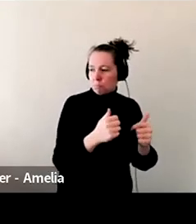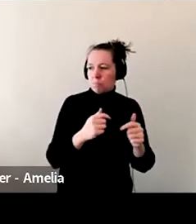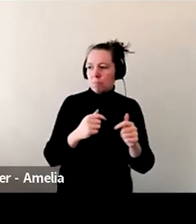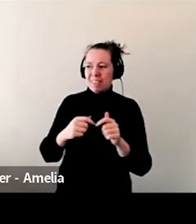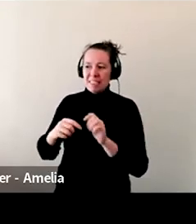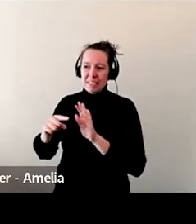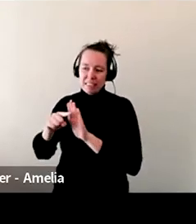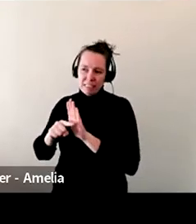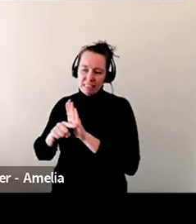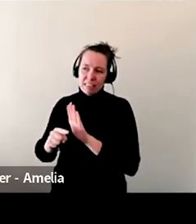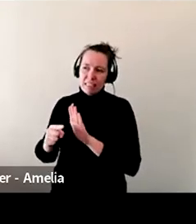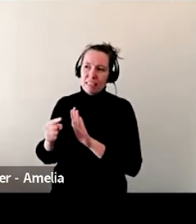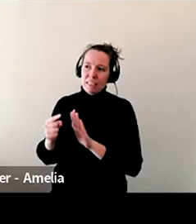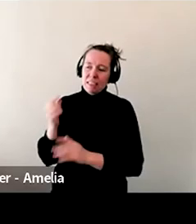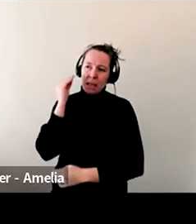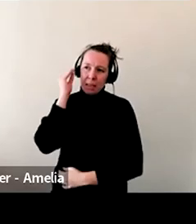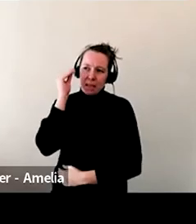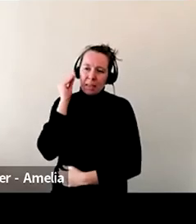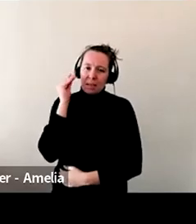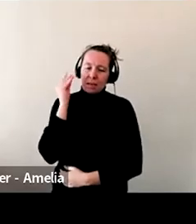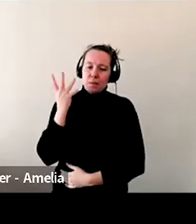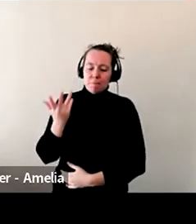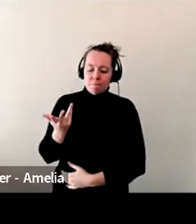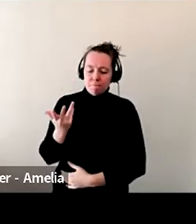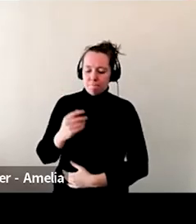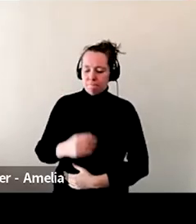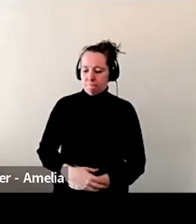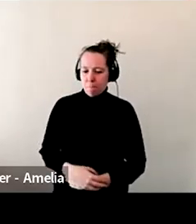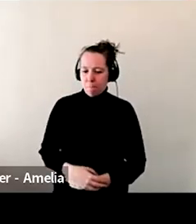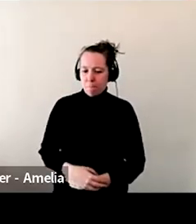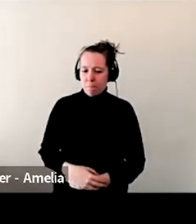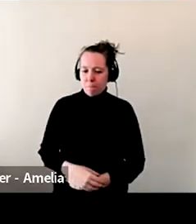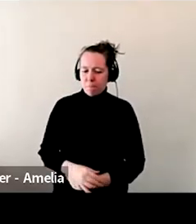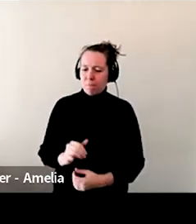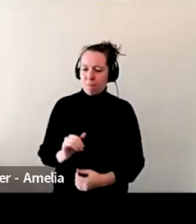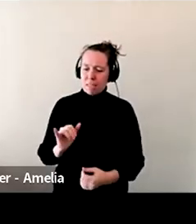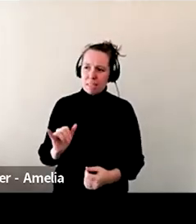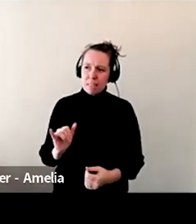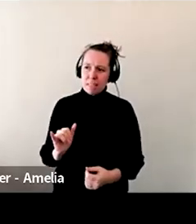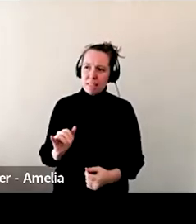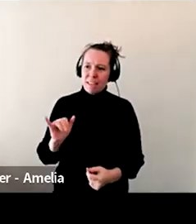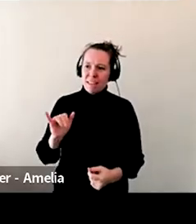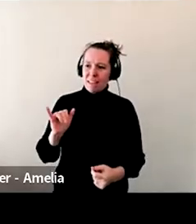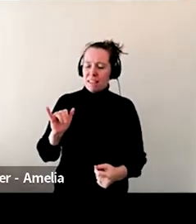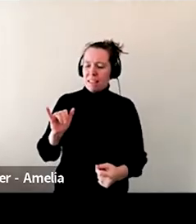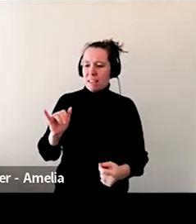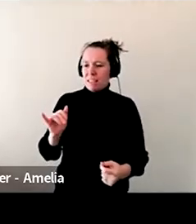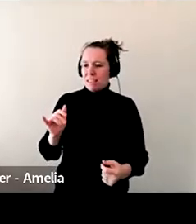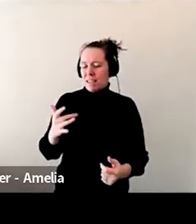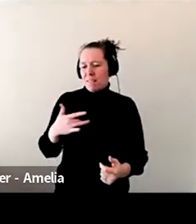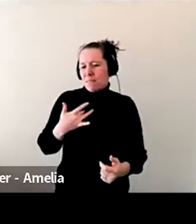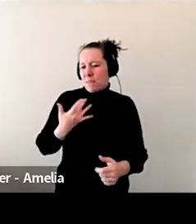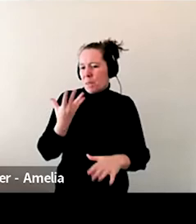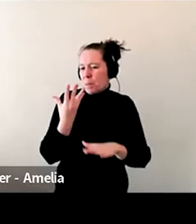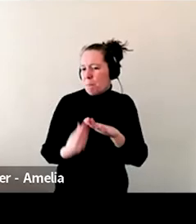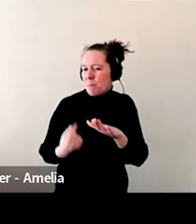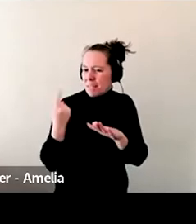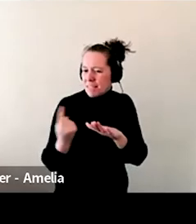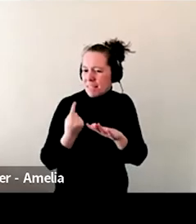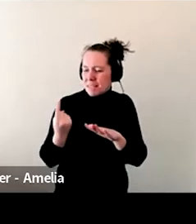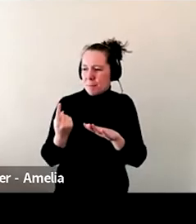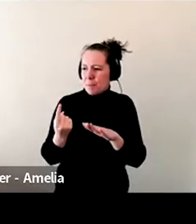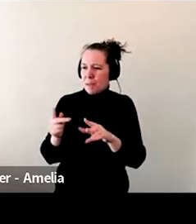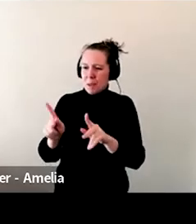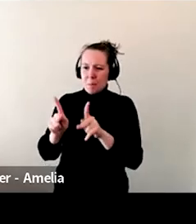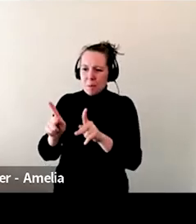started and everything shut down, we missed that. Um, I think we missed that of people knowing about us. I